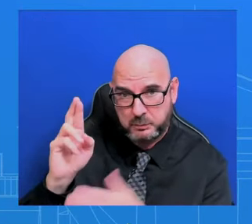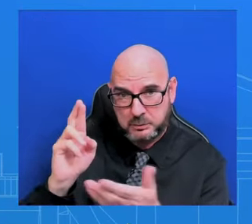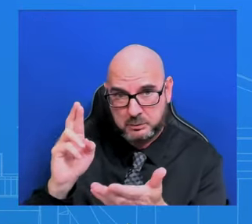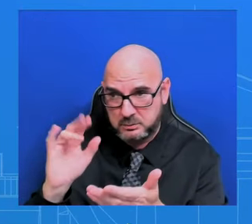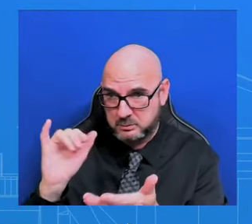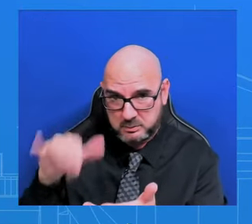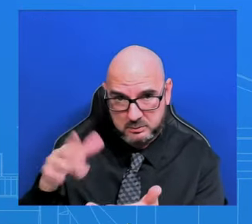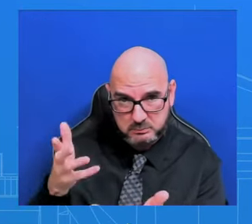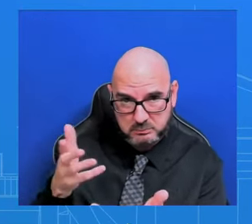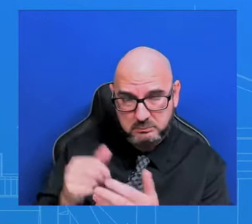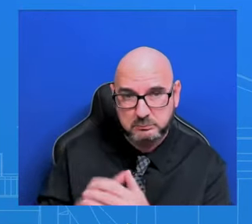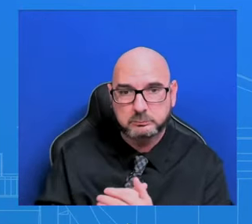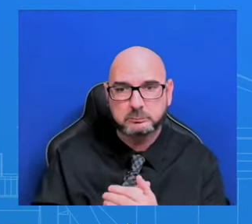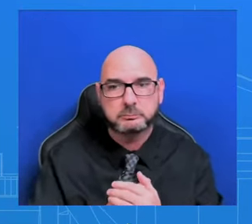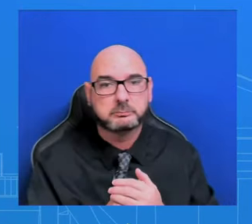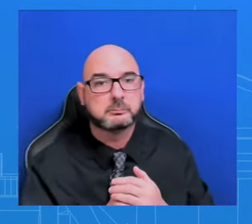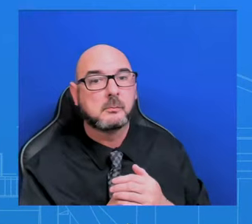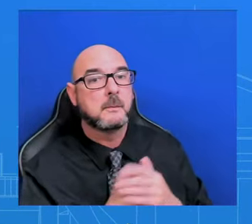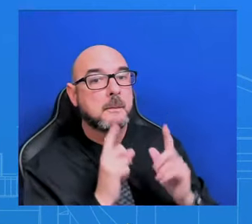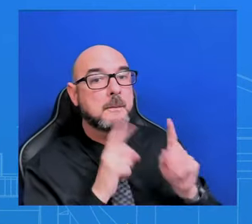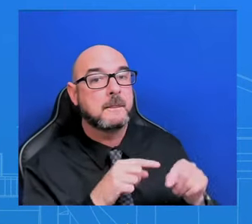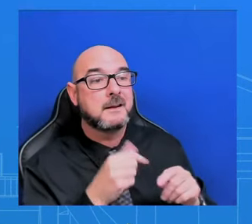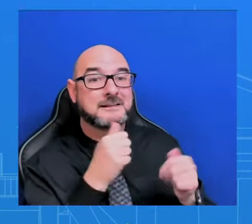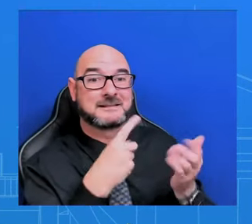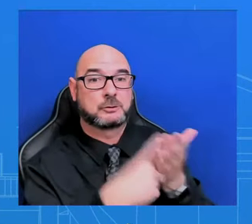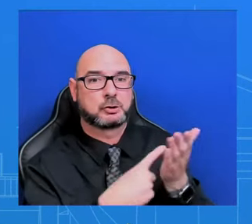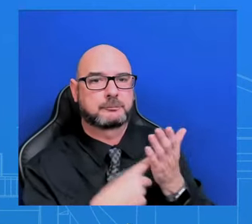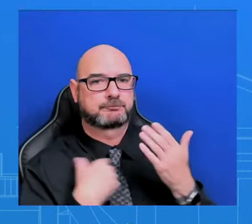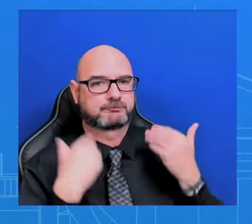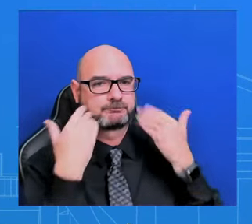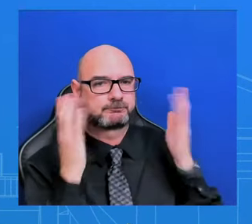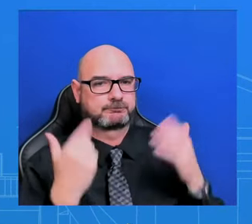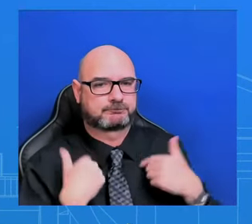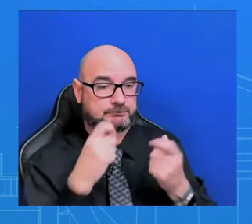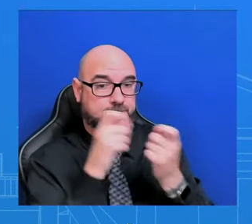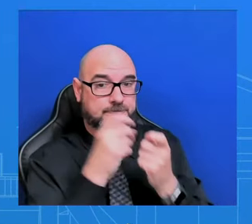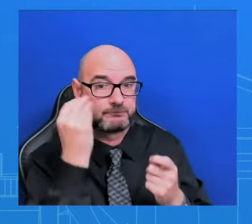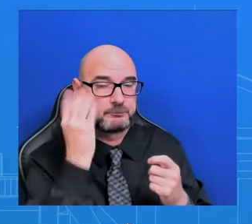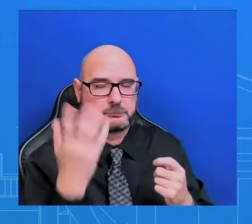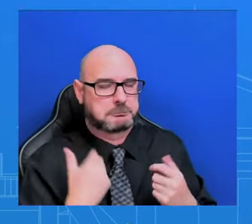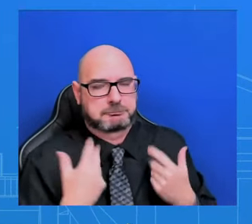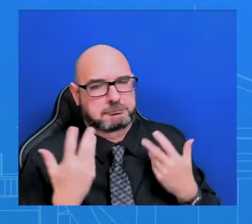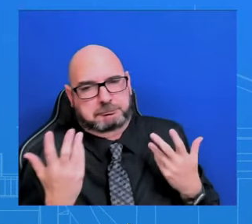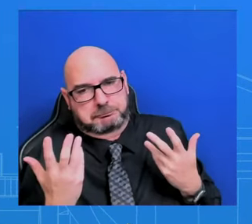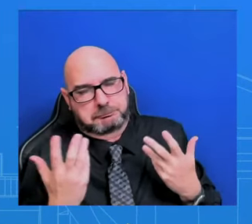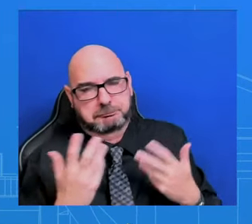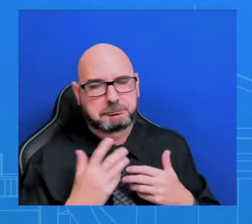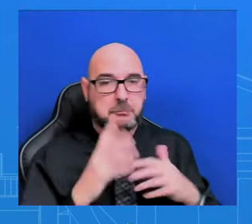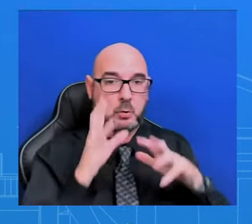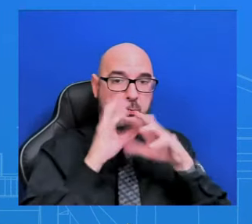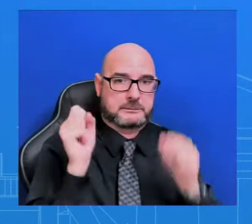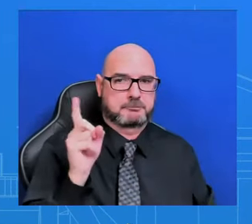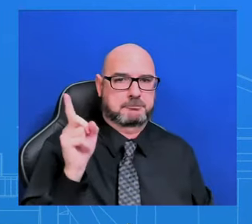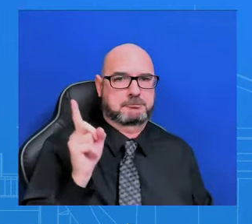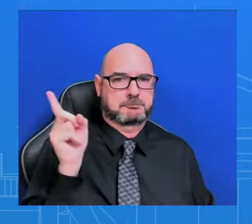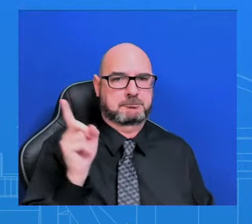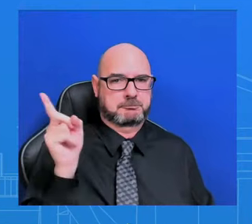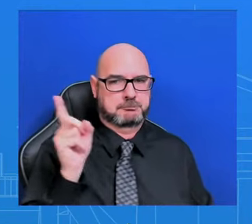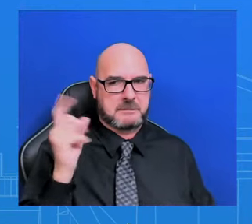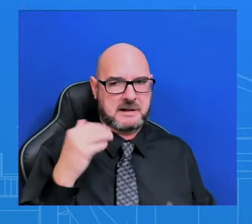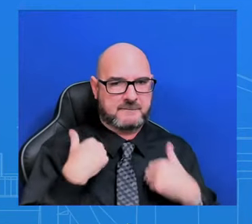out. Obviously, it came out, it came up in the meeting that the President had last week with leadership.